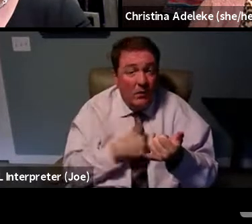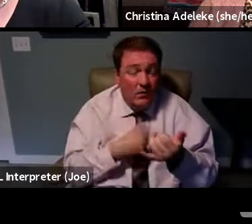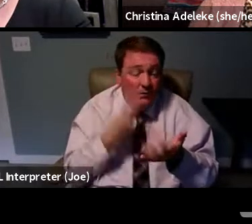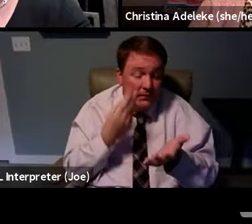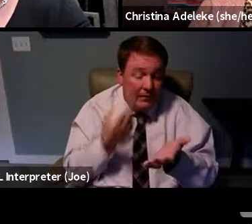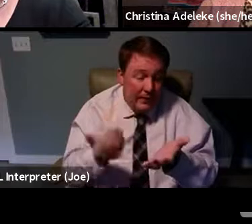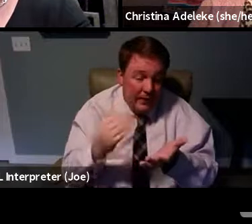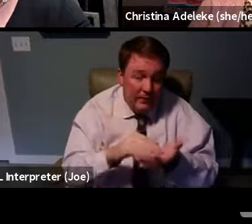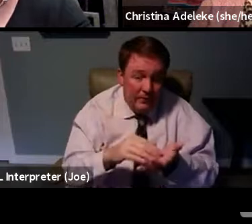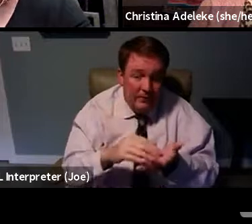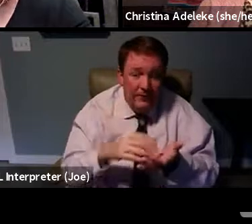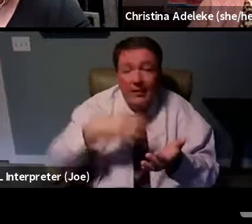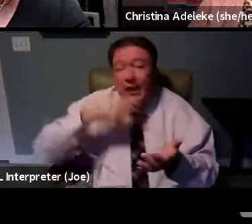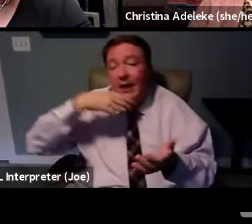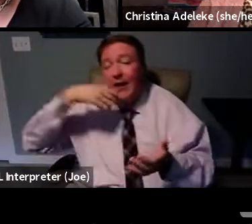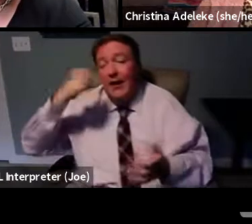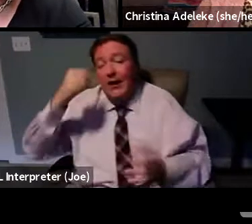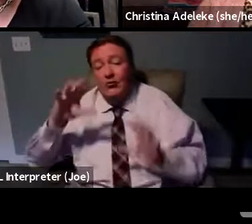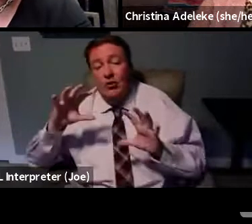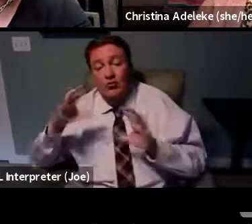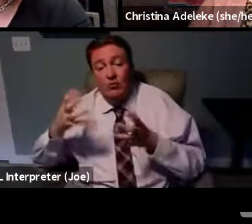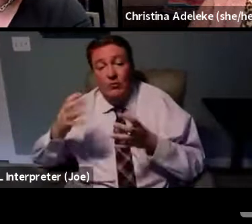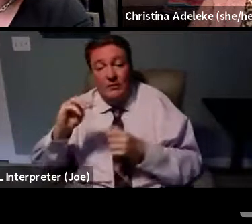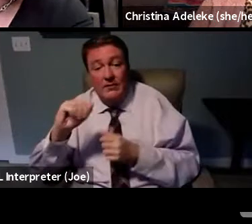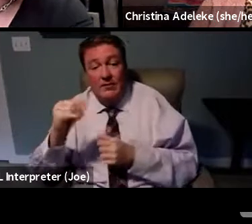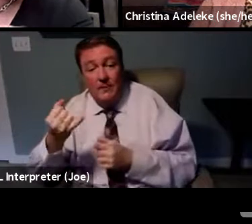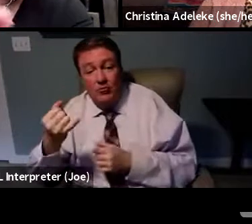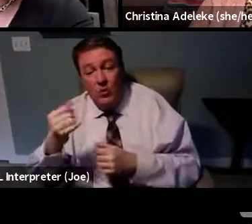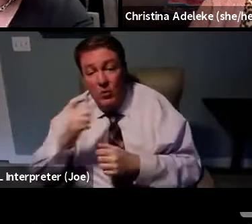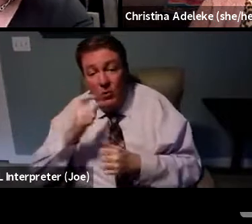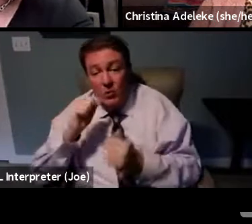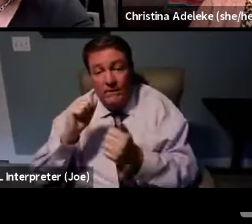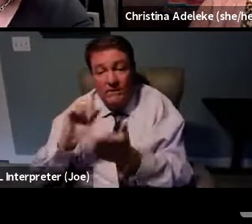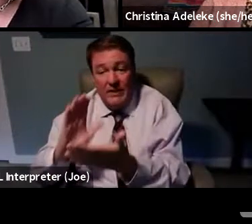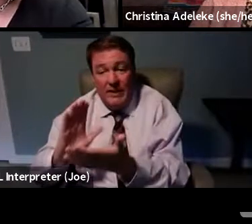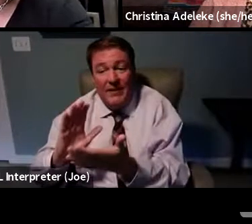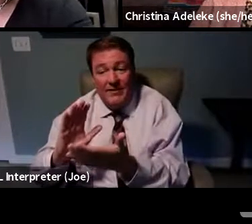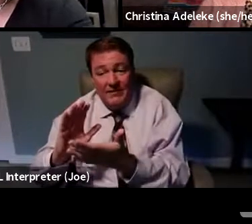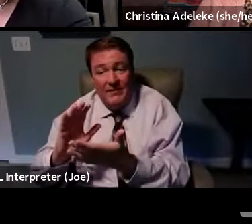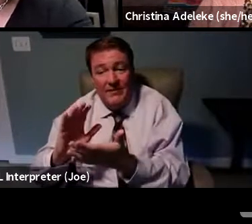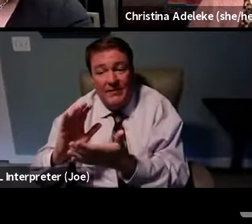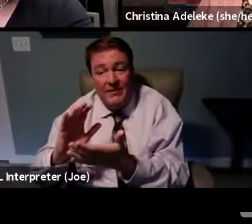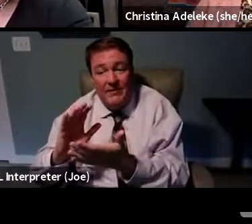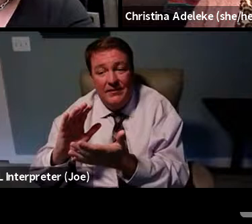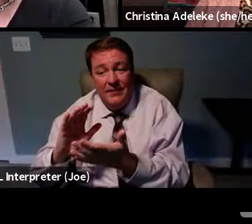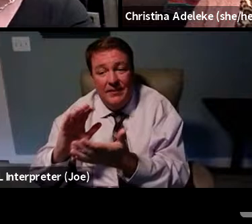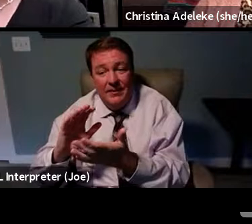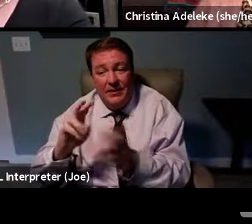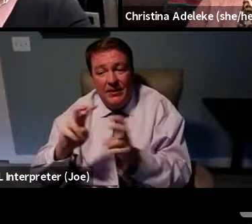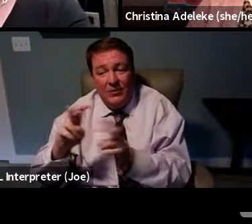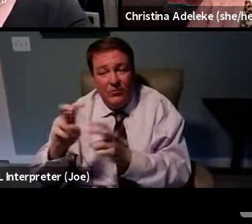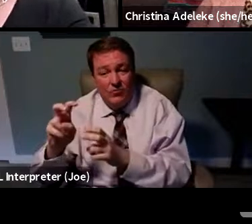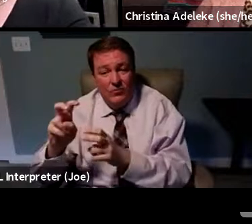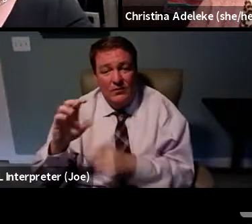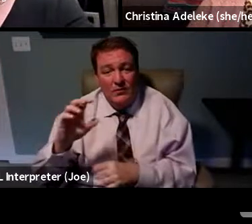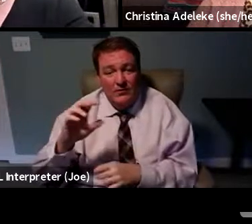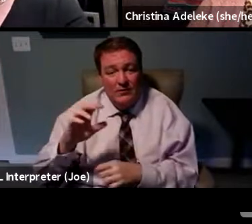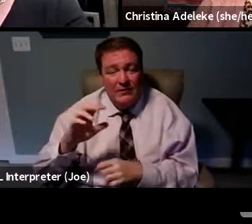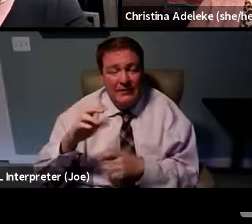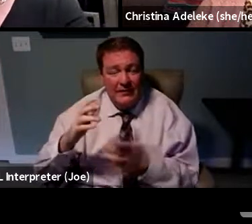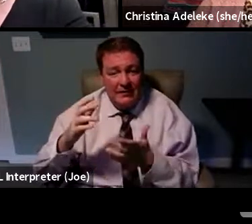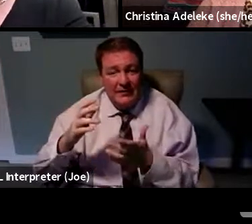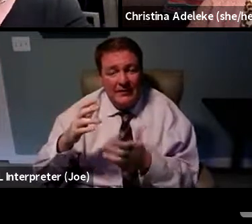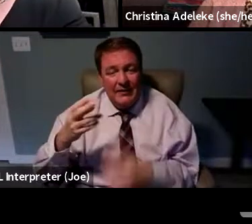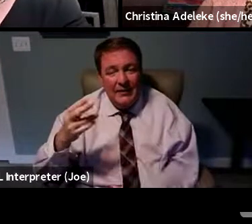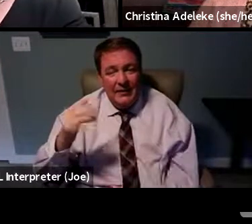again, the aging group being the majority that is going to face all these other issues and comorbidities. You know, HIV,